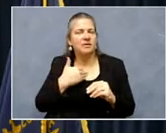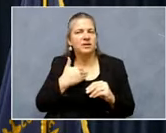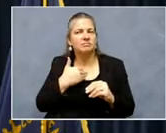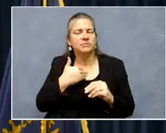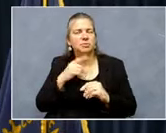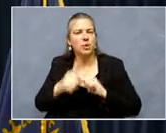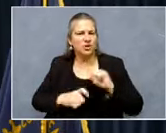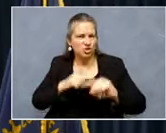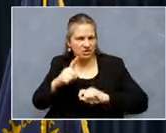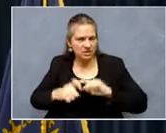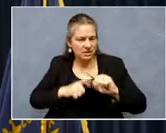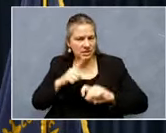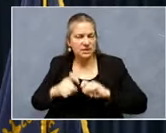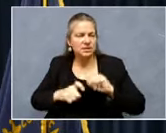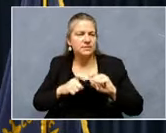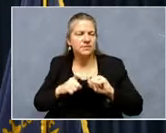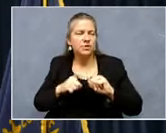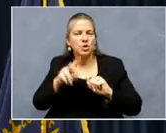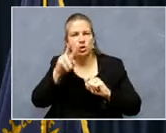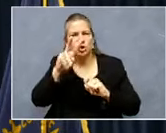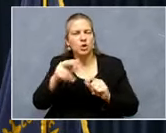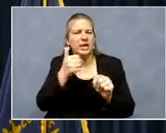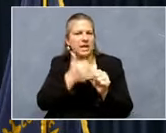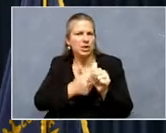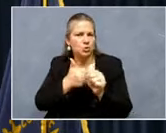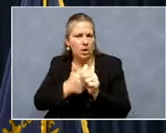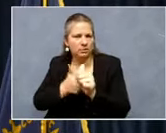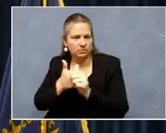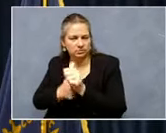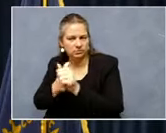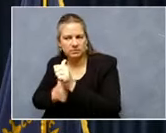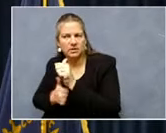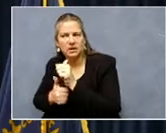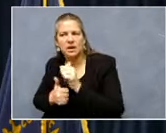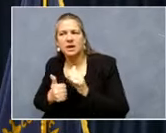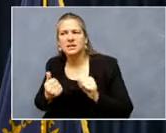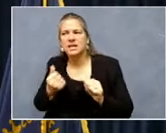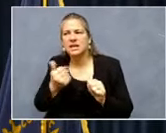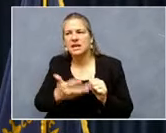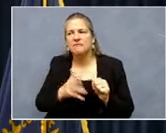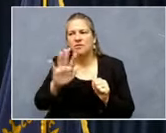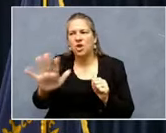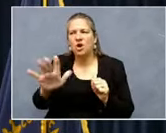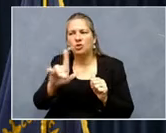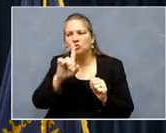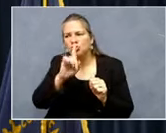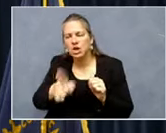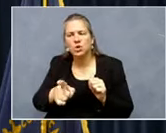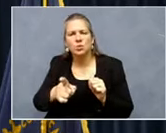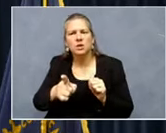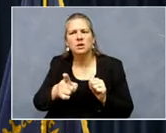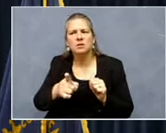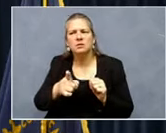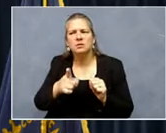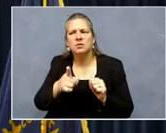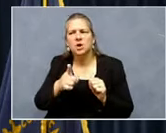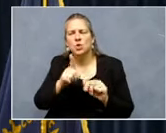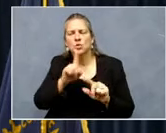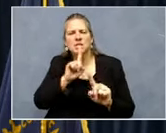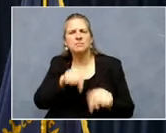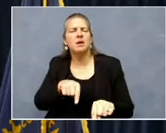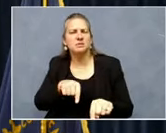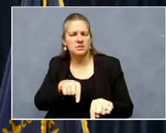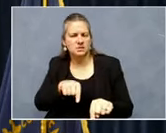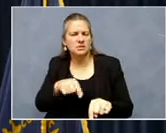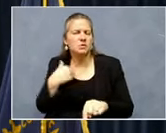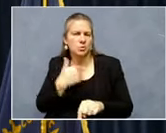uh, look at each one and, and give their, um, genuine, authentic, uh, to, um, we will